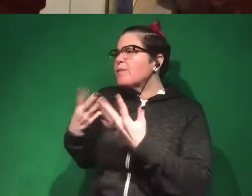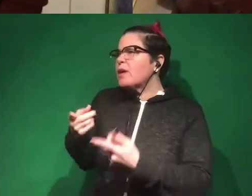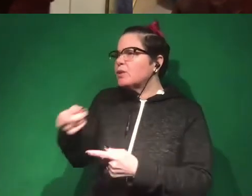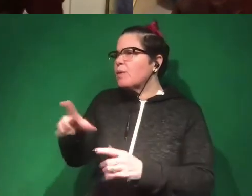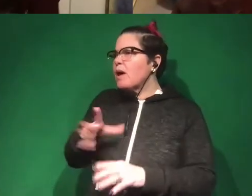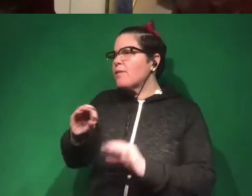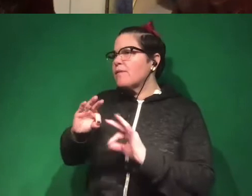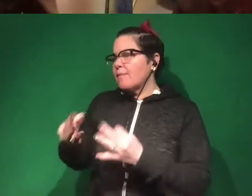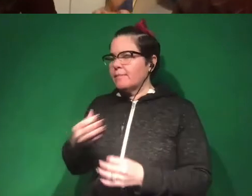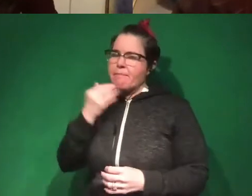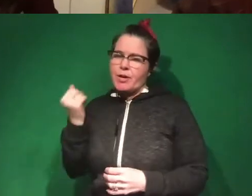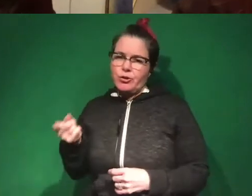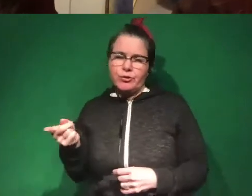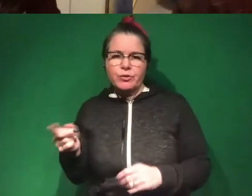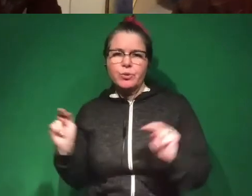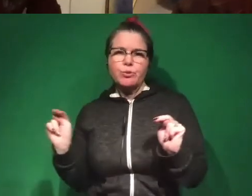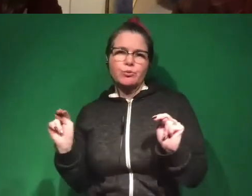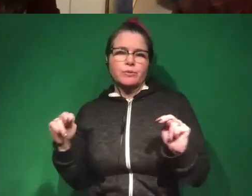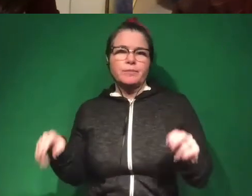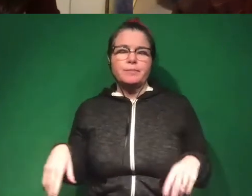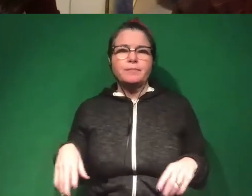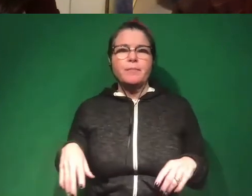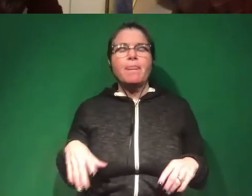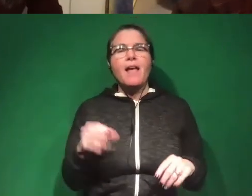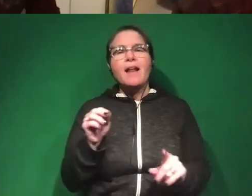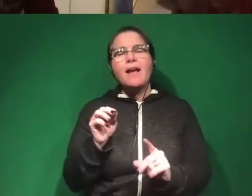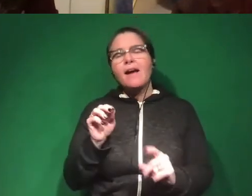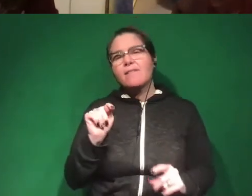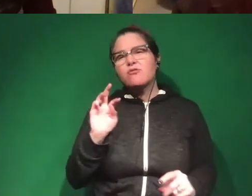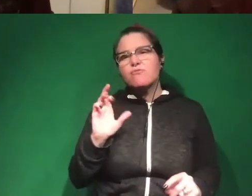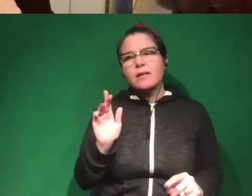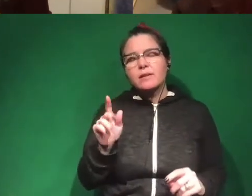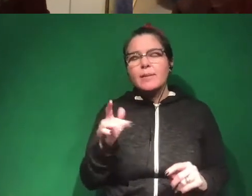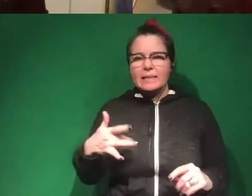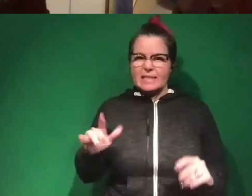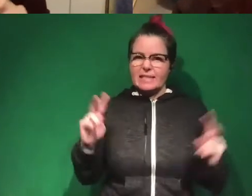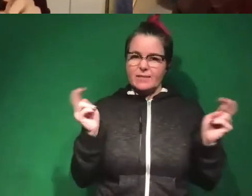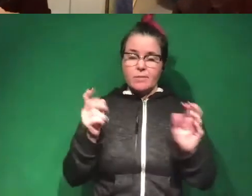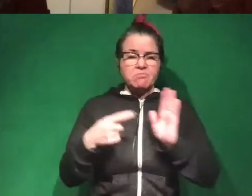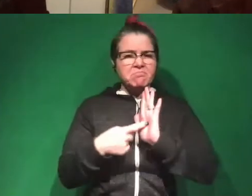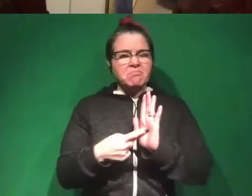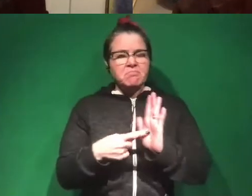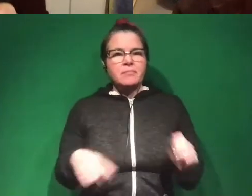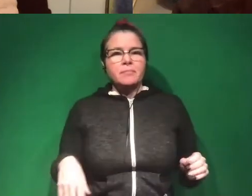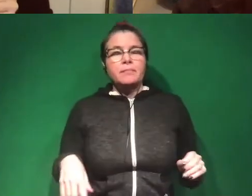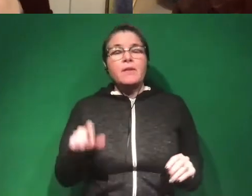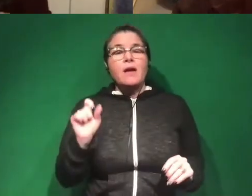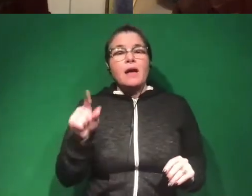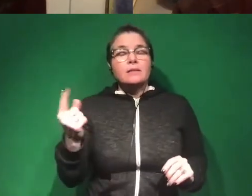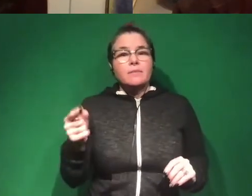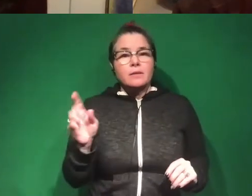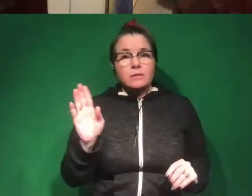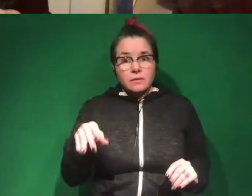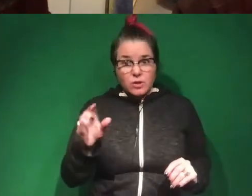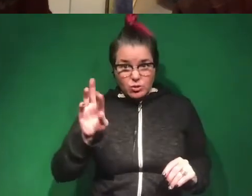family is a better question. It also turns out that there's tricks for asking good questions about sensitive topics. So for example, asking someone, are you